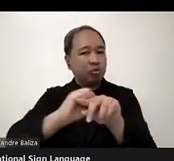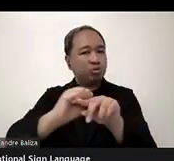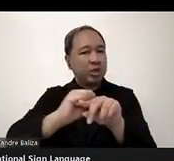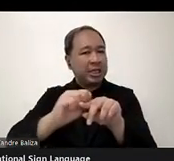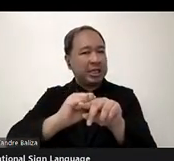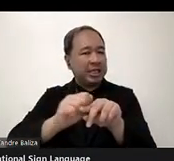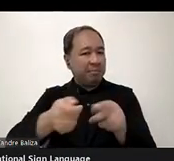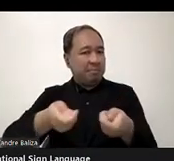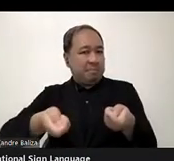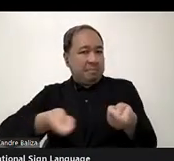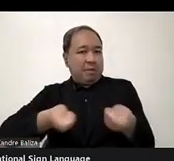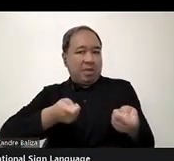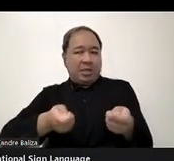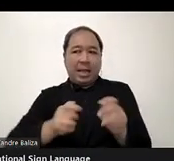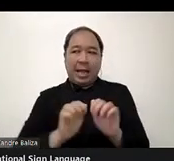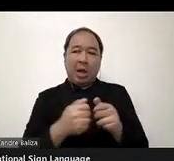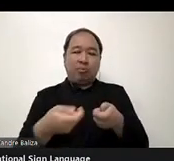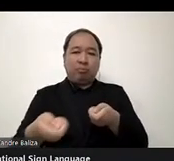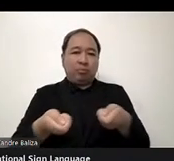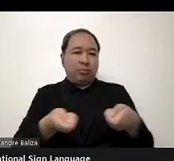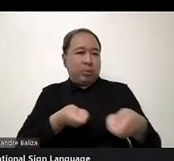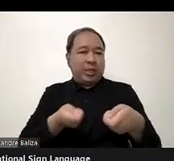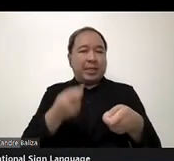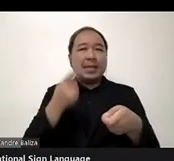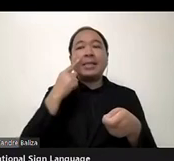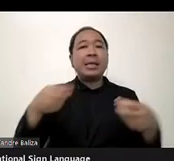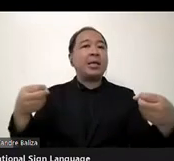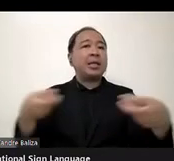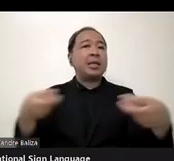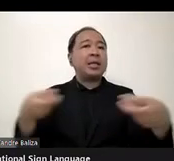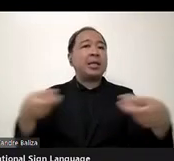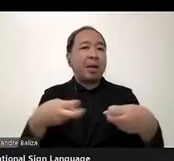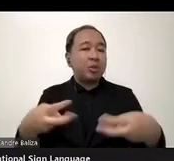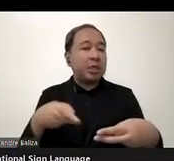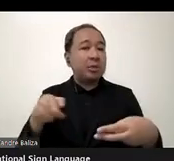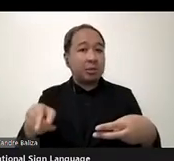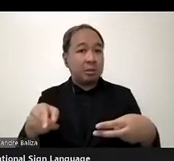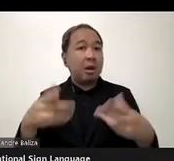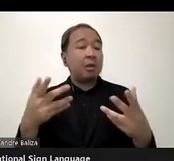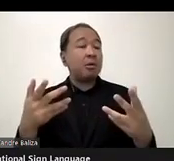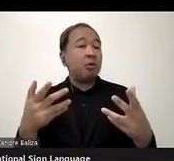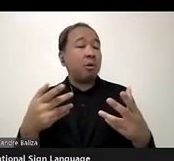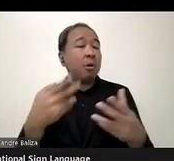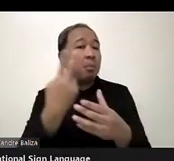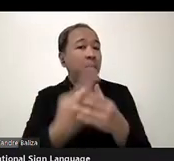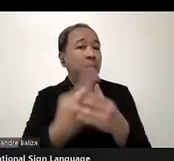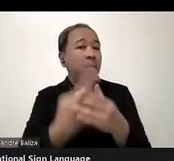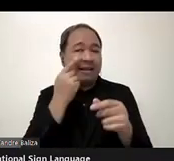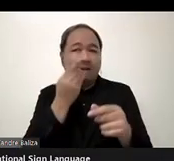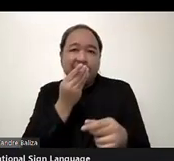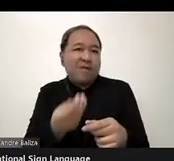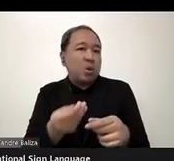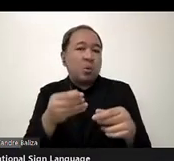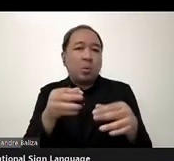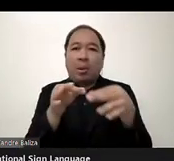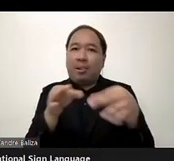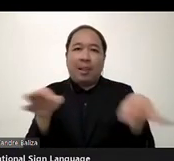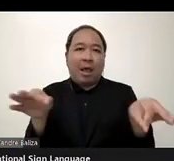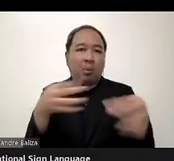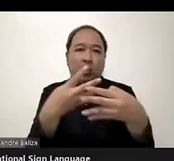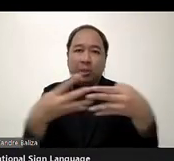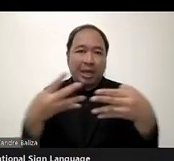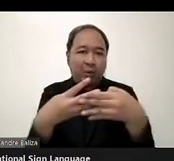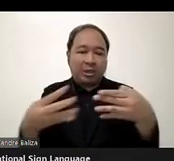point is that captioning both human and auto is available for far fewer languages. We need this in local